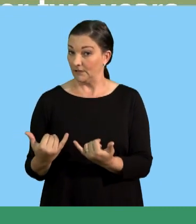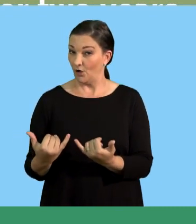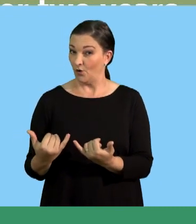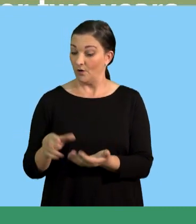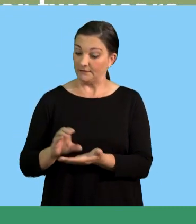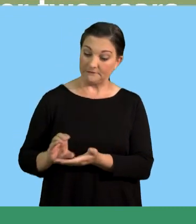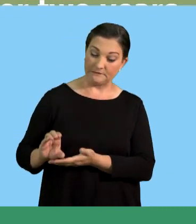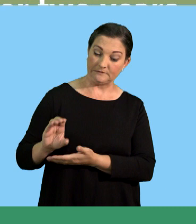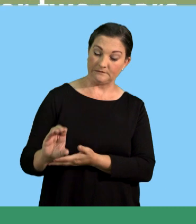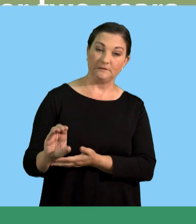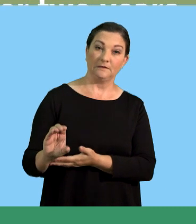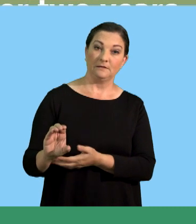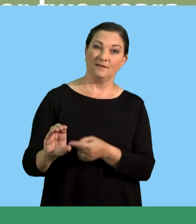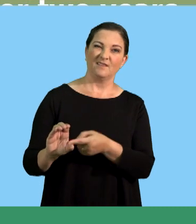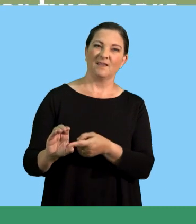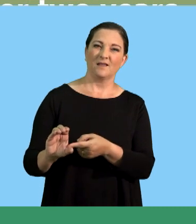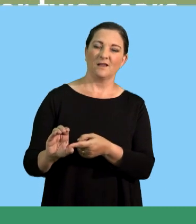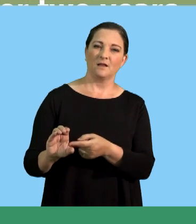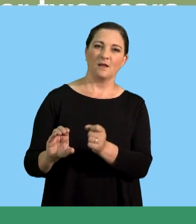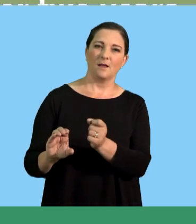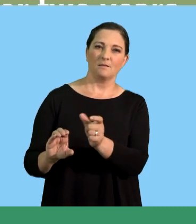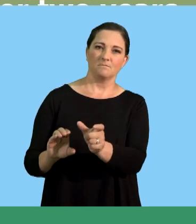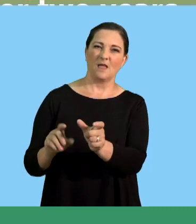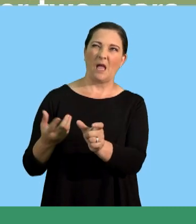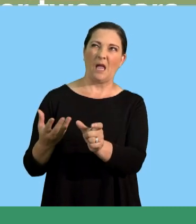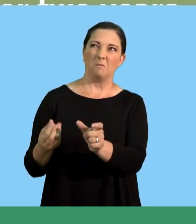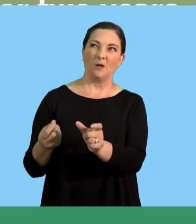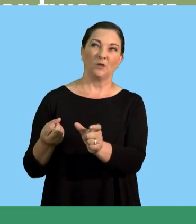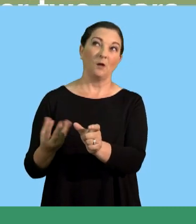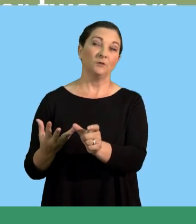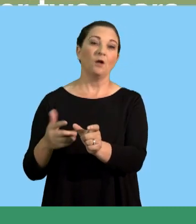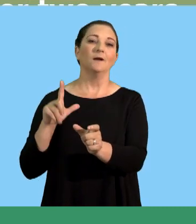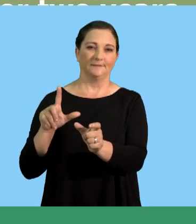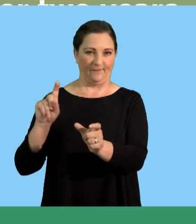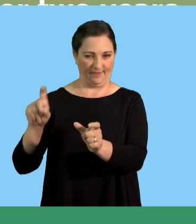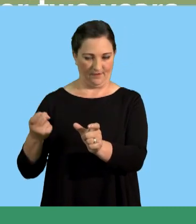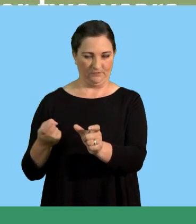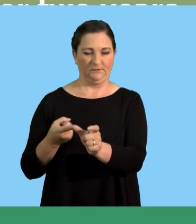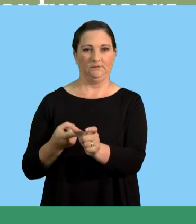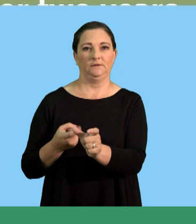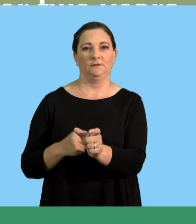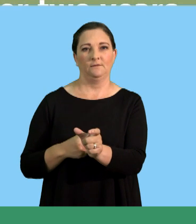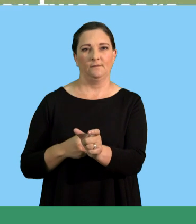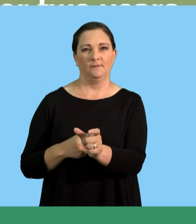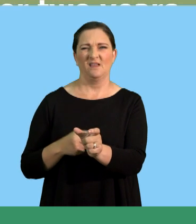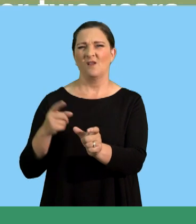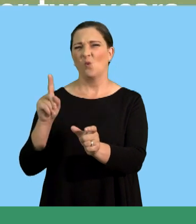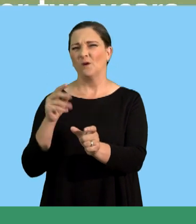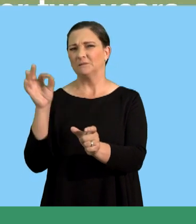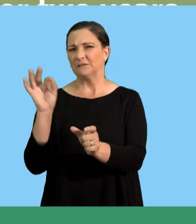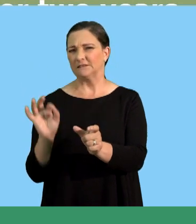how much is our investment principal amount? This is your 7